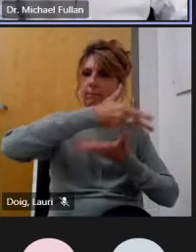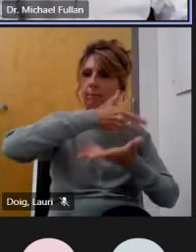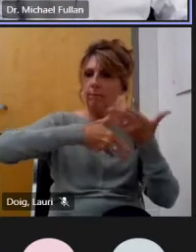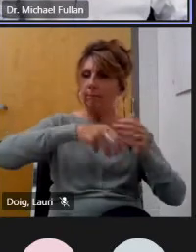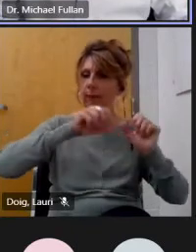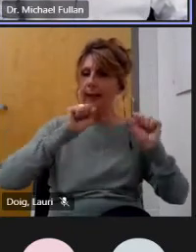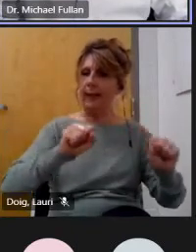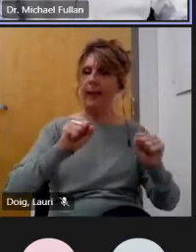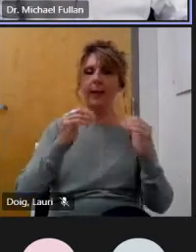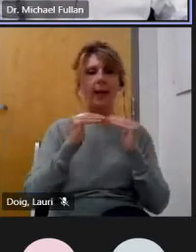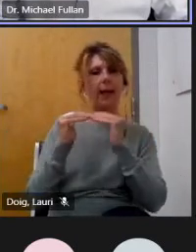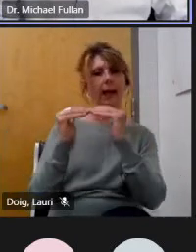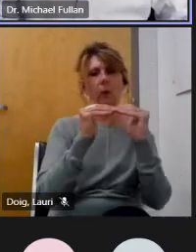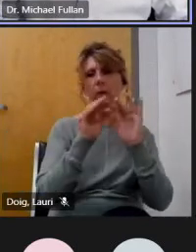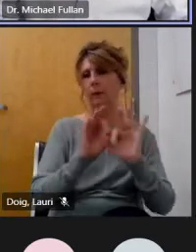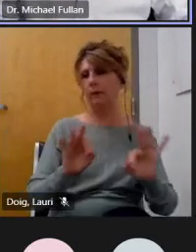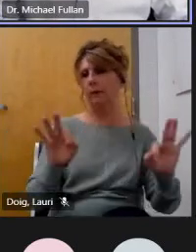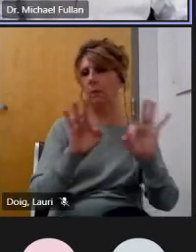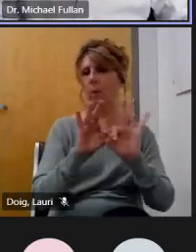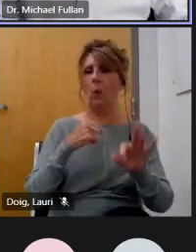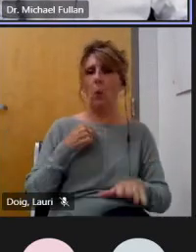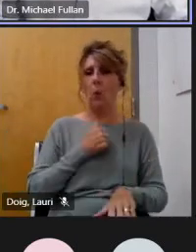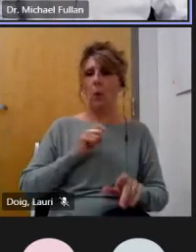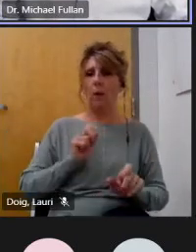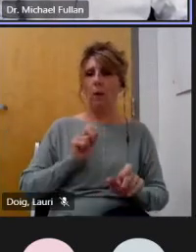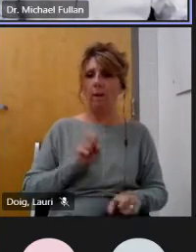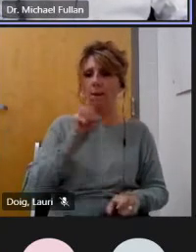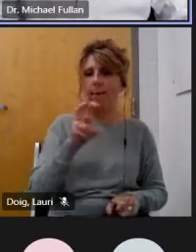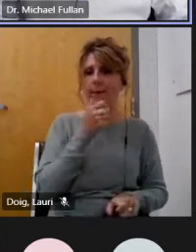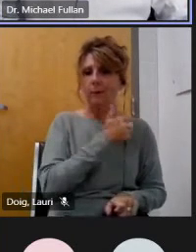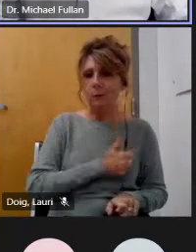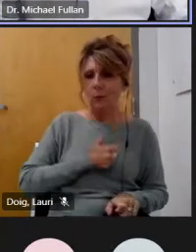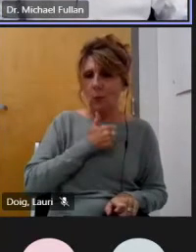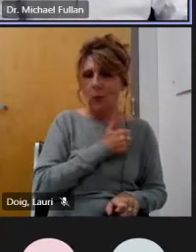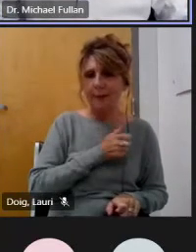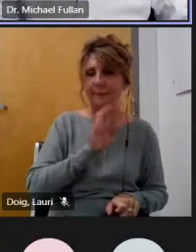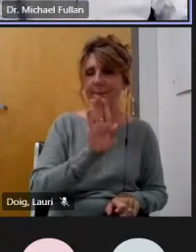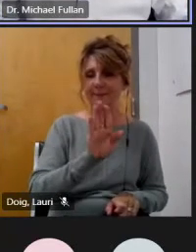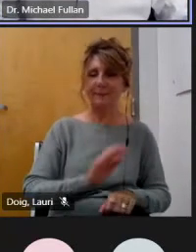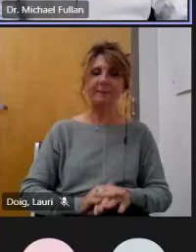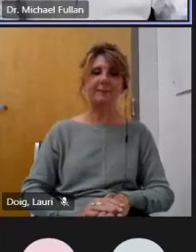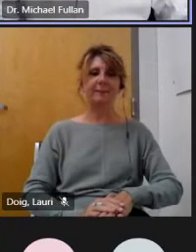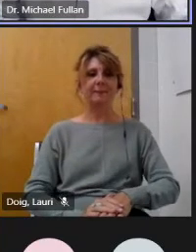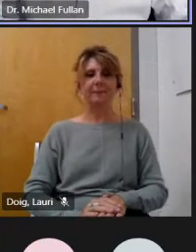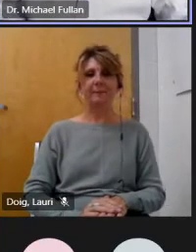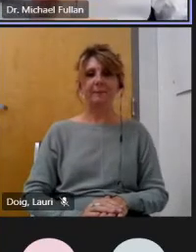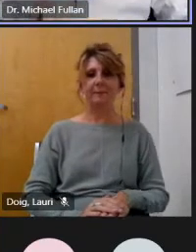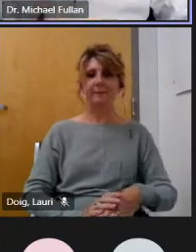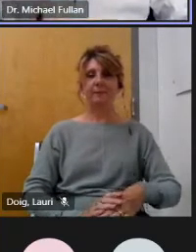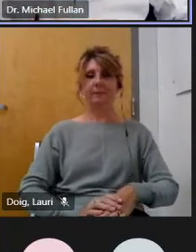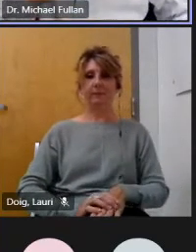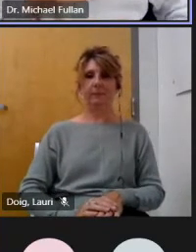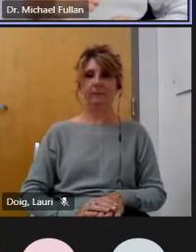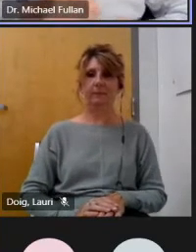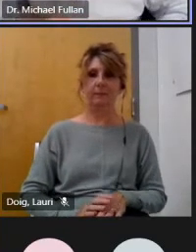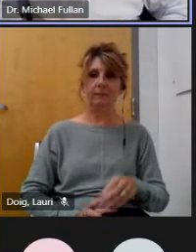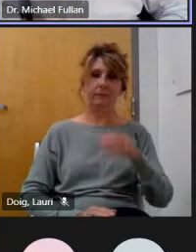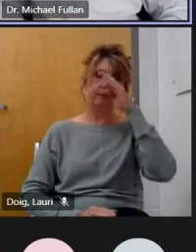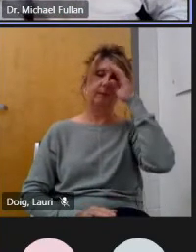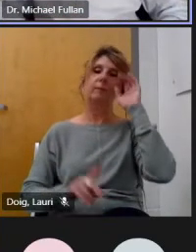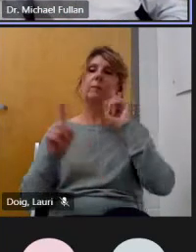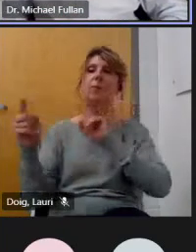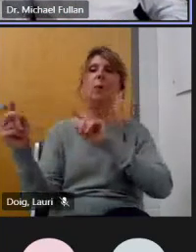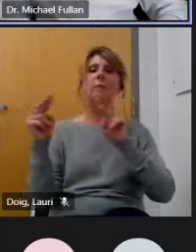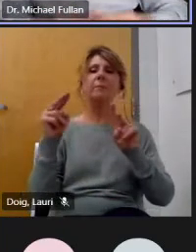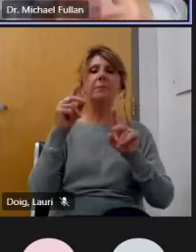oh i'm sorry about that i want to now just take you back here to uh what to uh newfoundland and